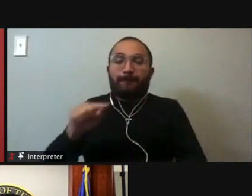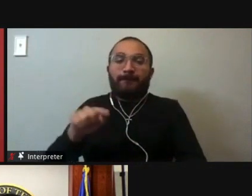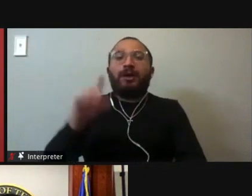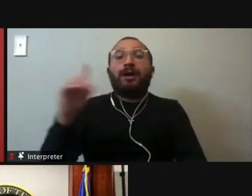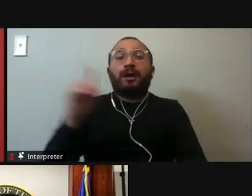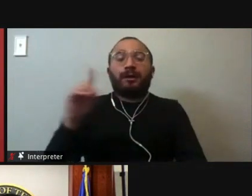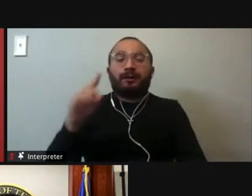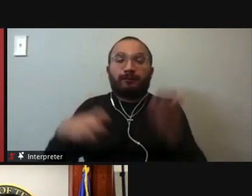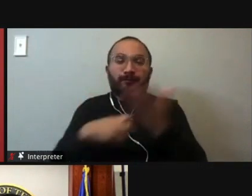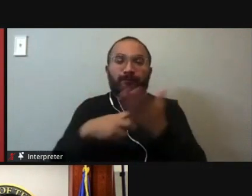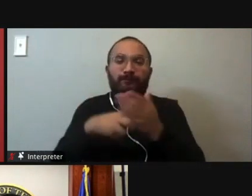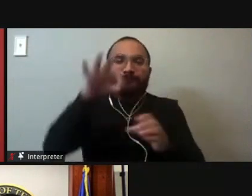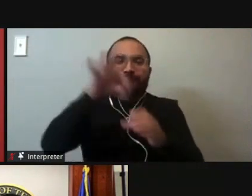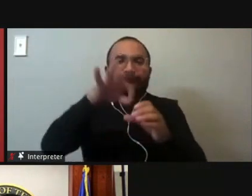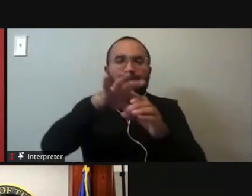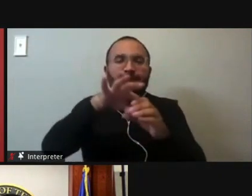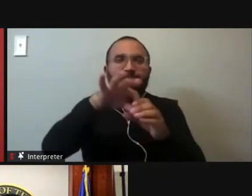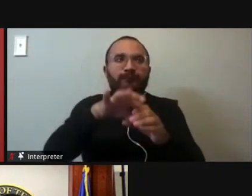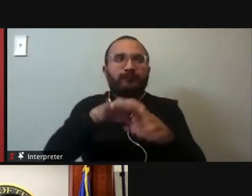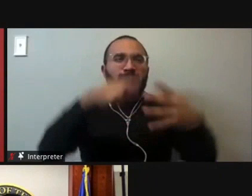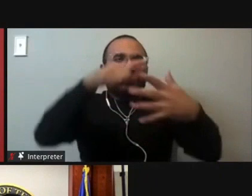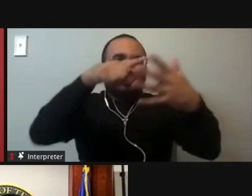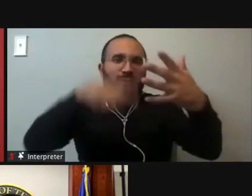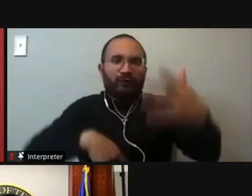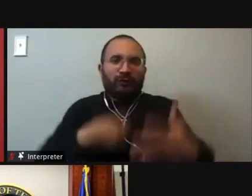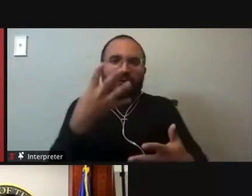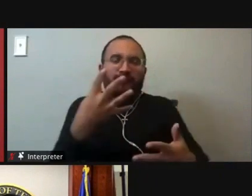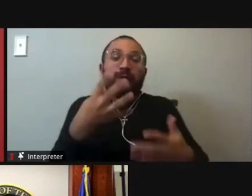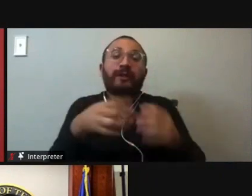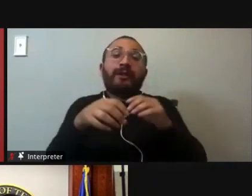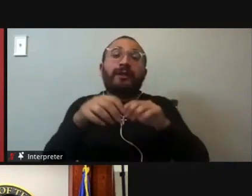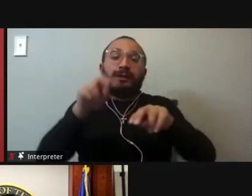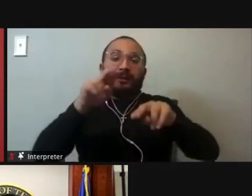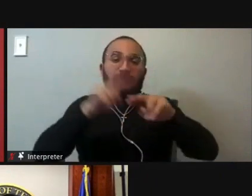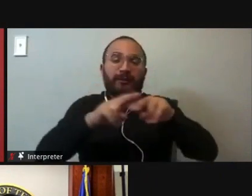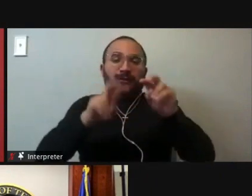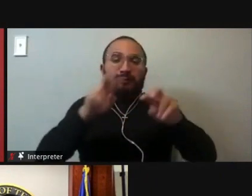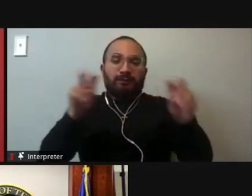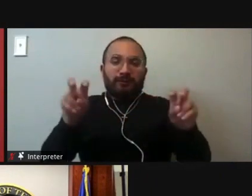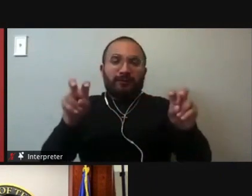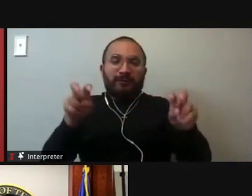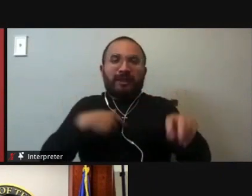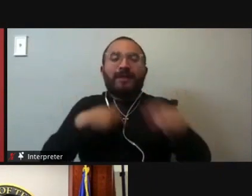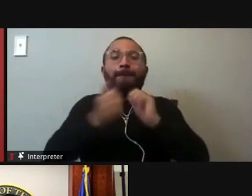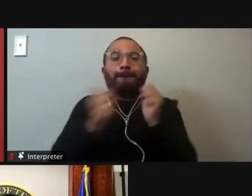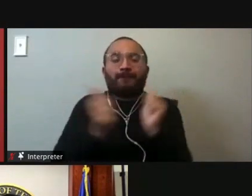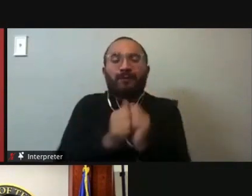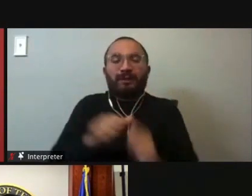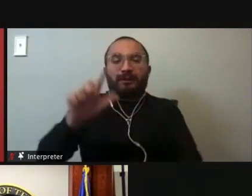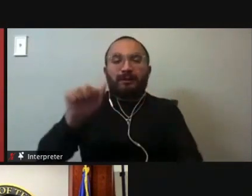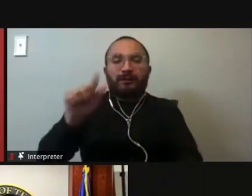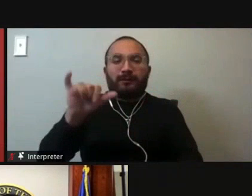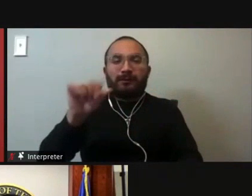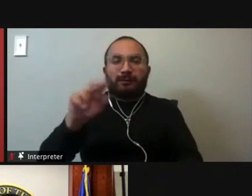ticket alone, I'm, I'm for the four seats that are up on the Supreme Court. I am running with a Latina, an African American